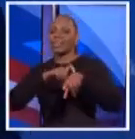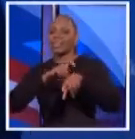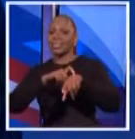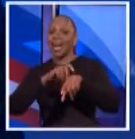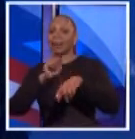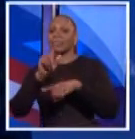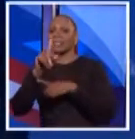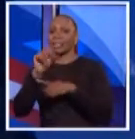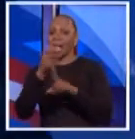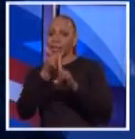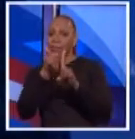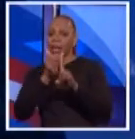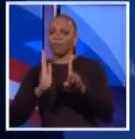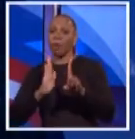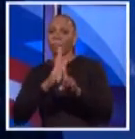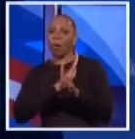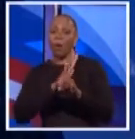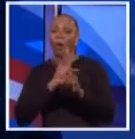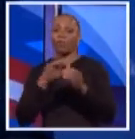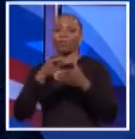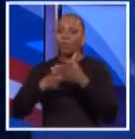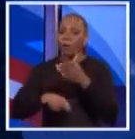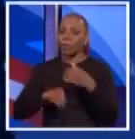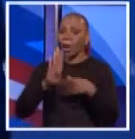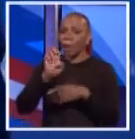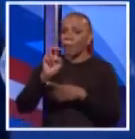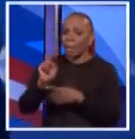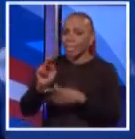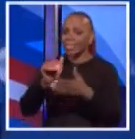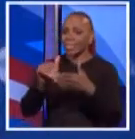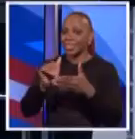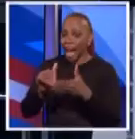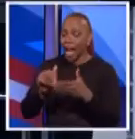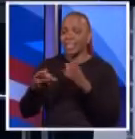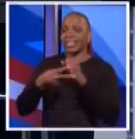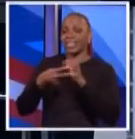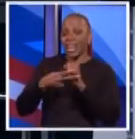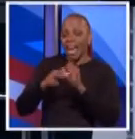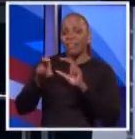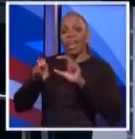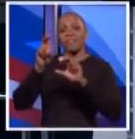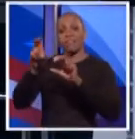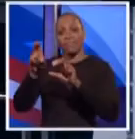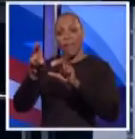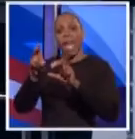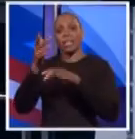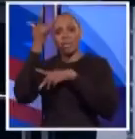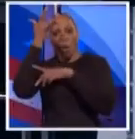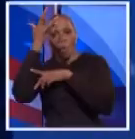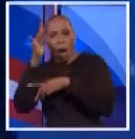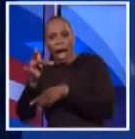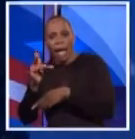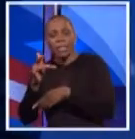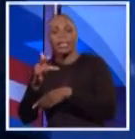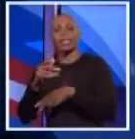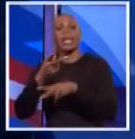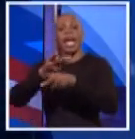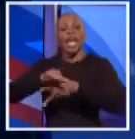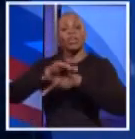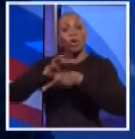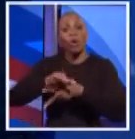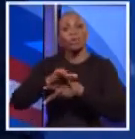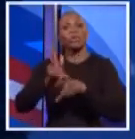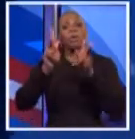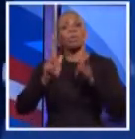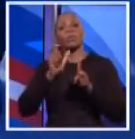billions of dollars. Save the $400 million. Invest wisely, with caution, with somebody who understands capital markets, we will not only